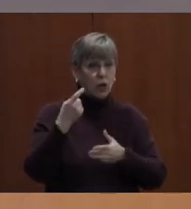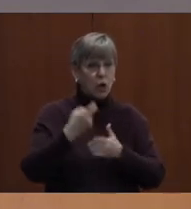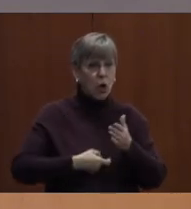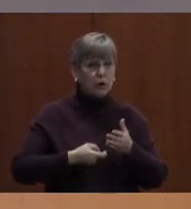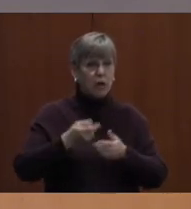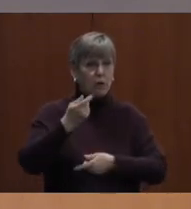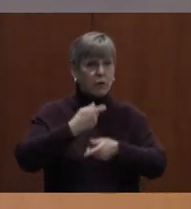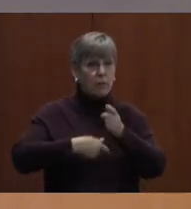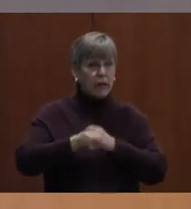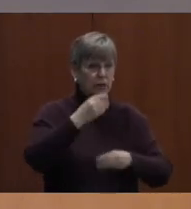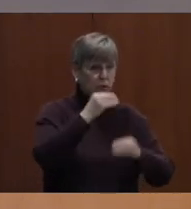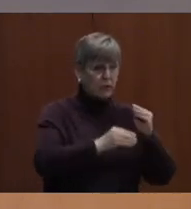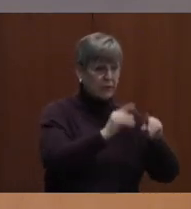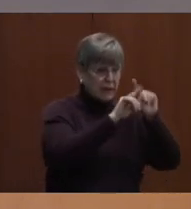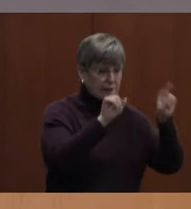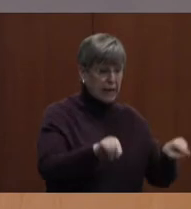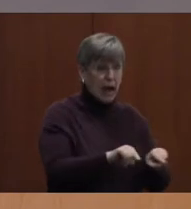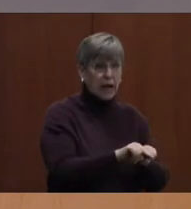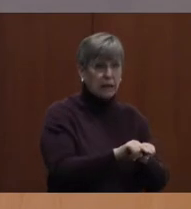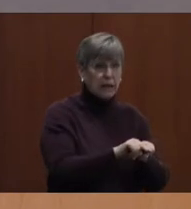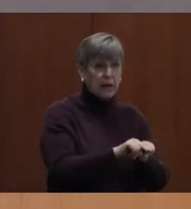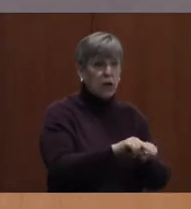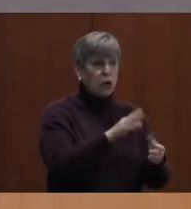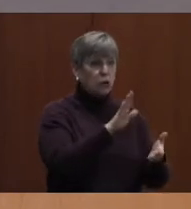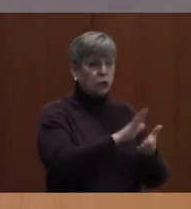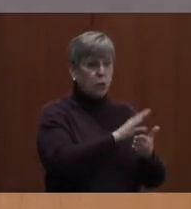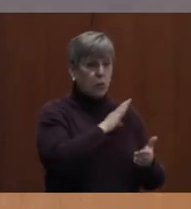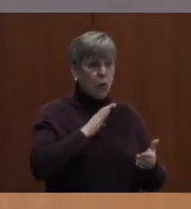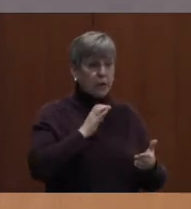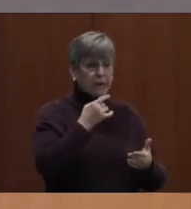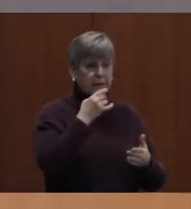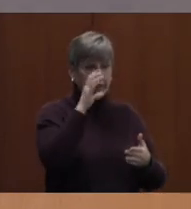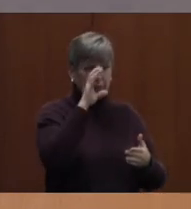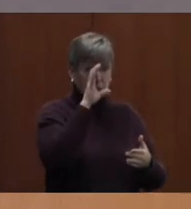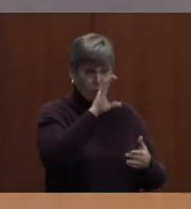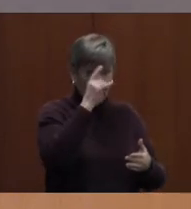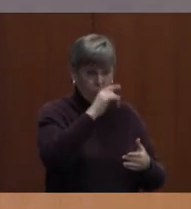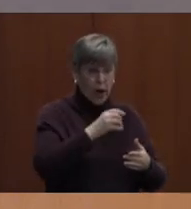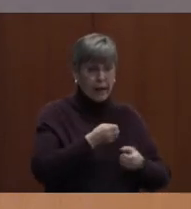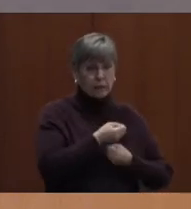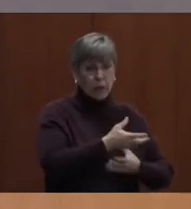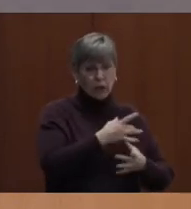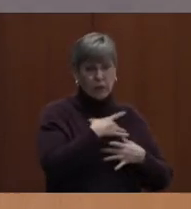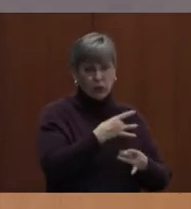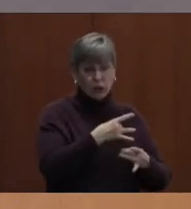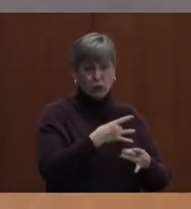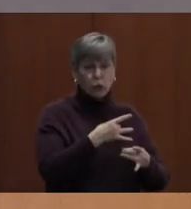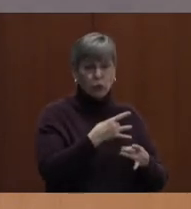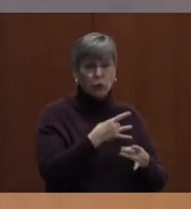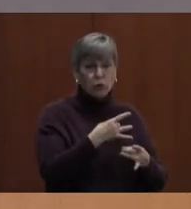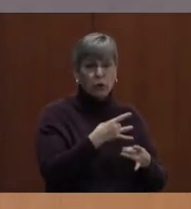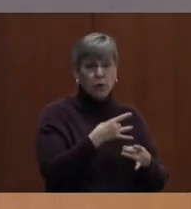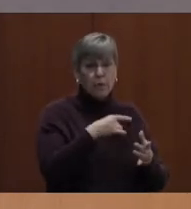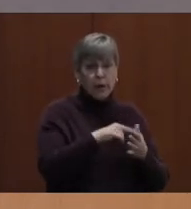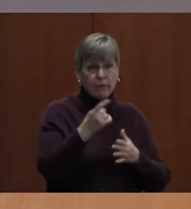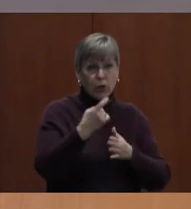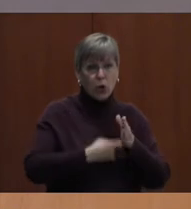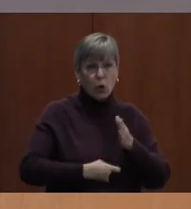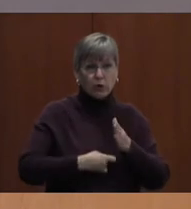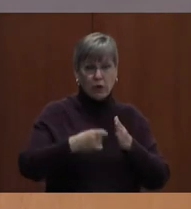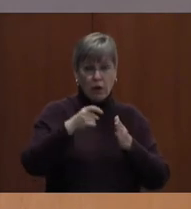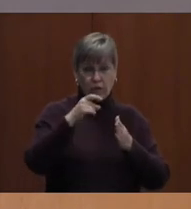or repairing the signage, the school board may seek expression of interest from other parties to pay the school board for the